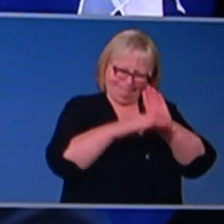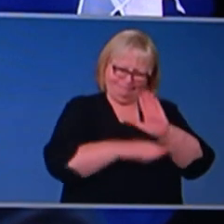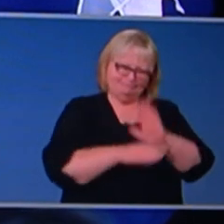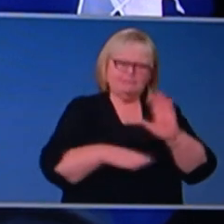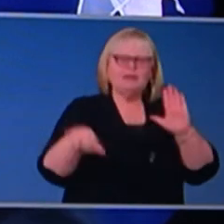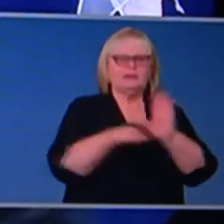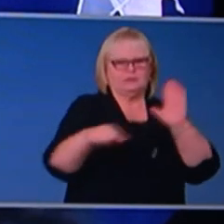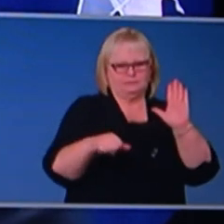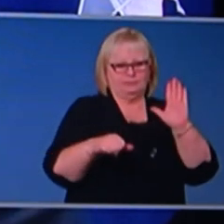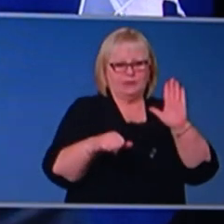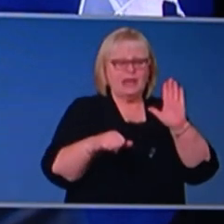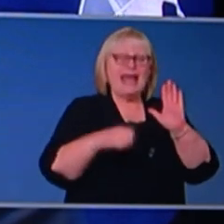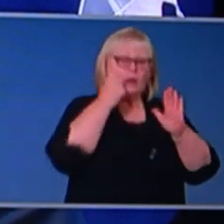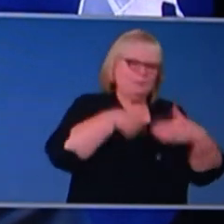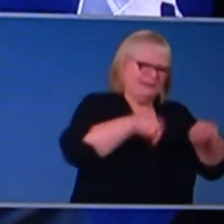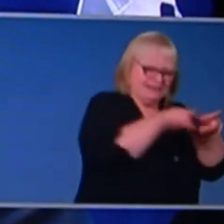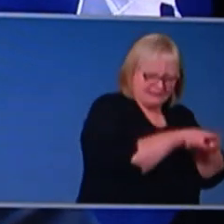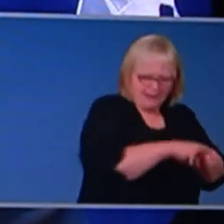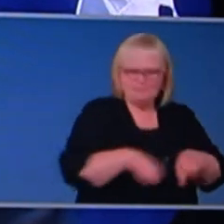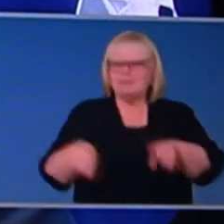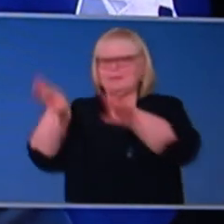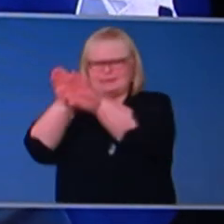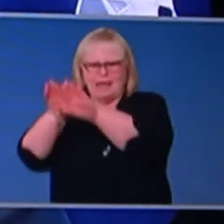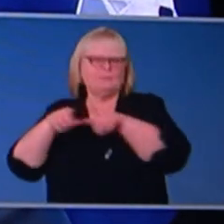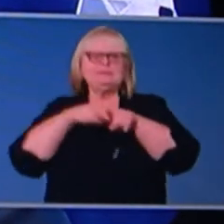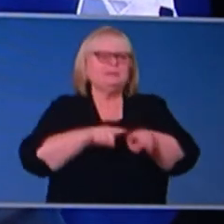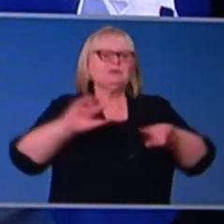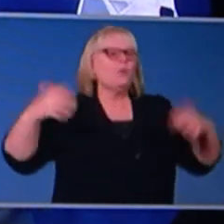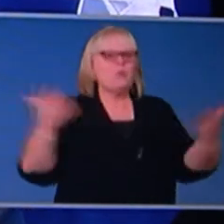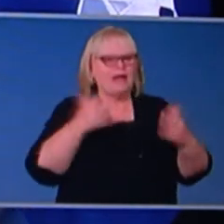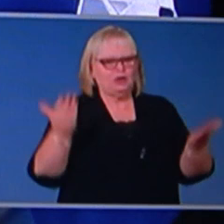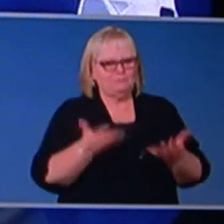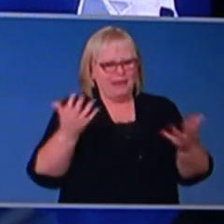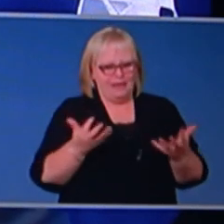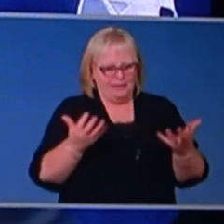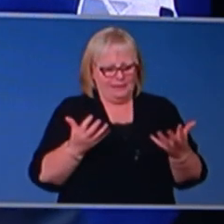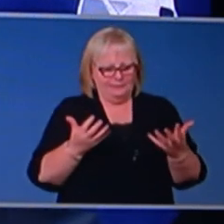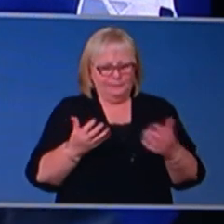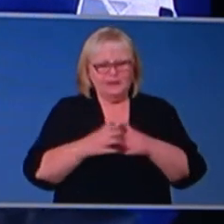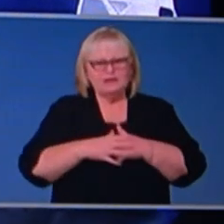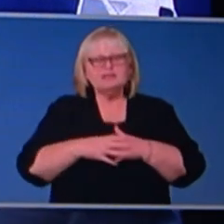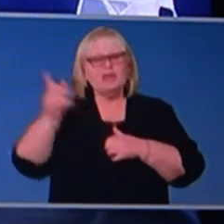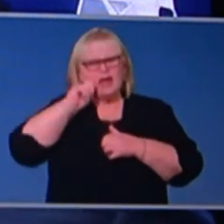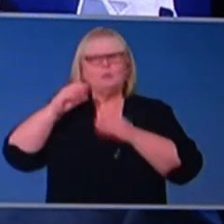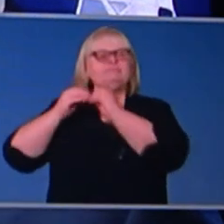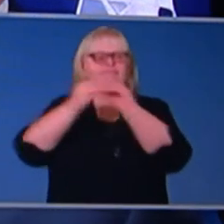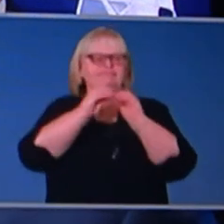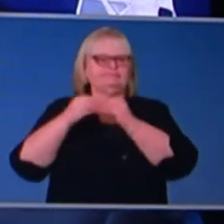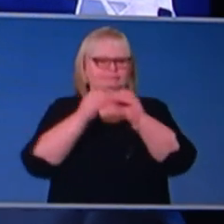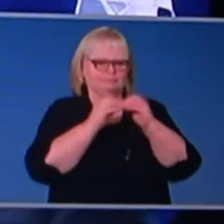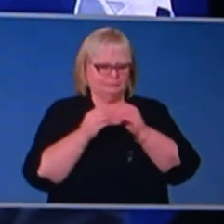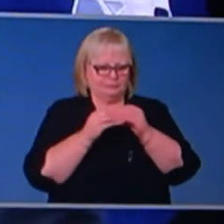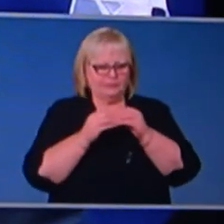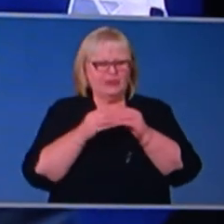of a set of consistent medical advice. And that should assist, I think, those codes and how they're progressing those issues and not having to do it on multiple